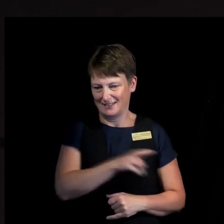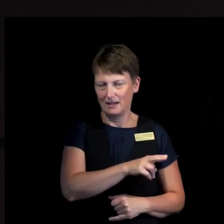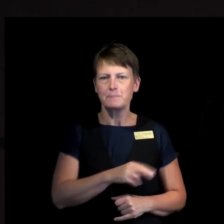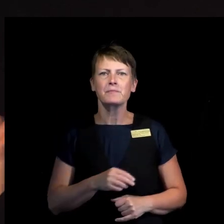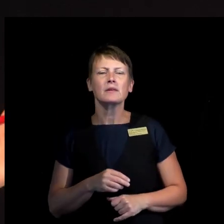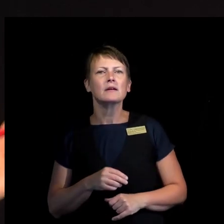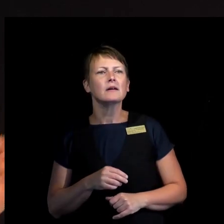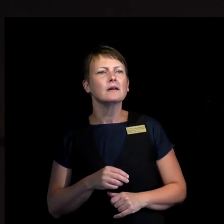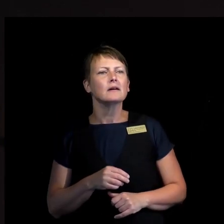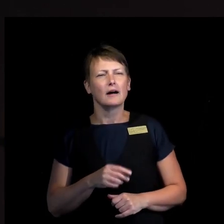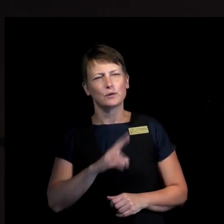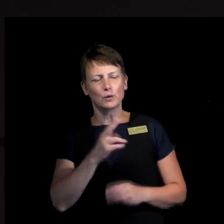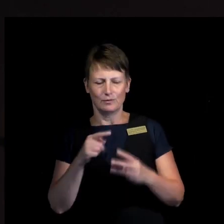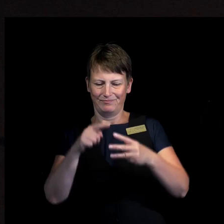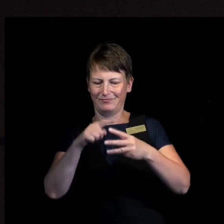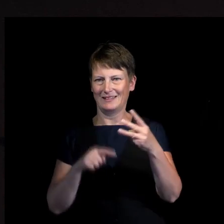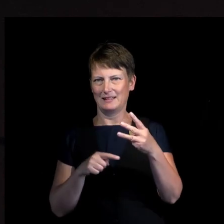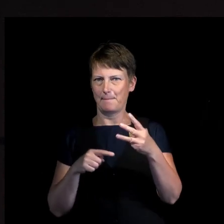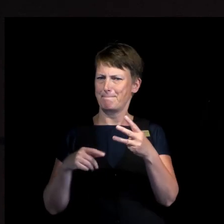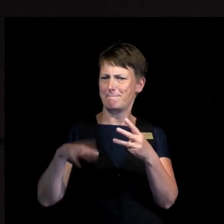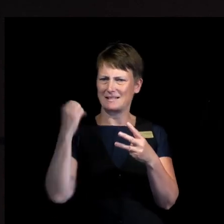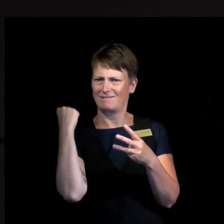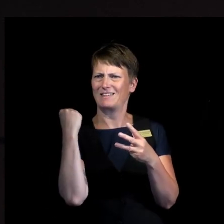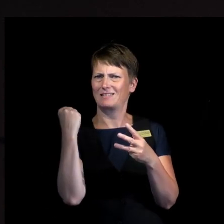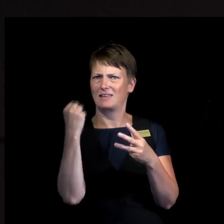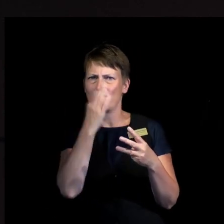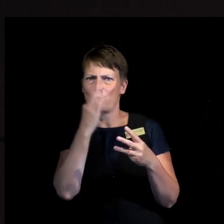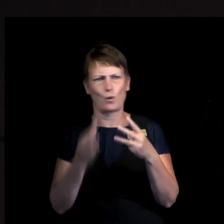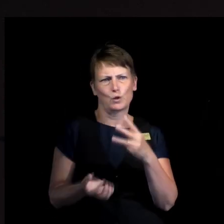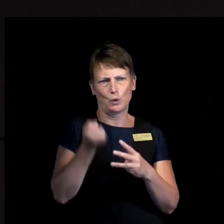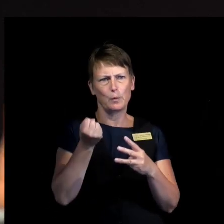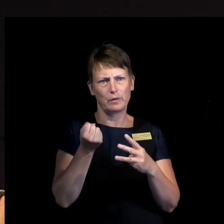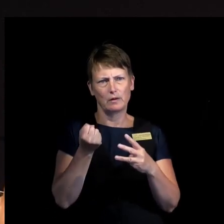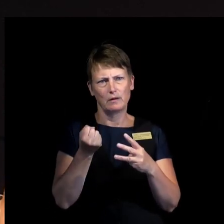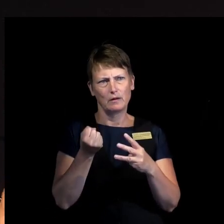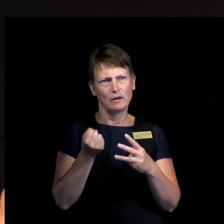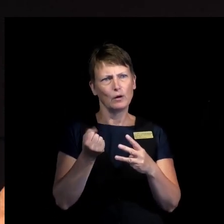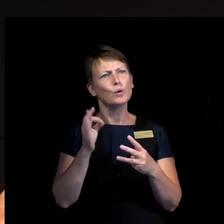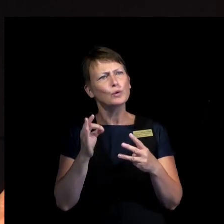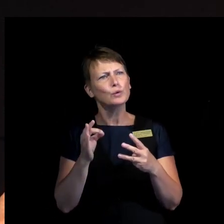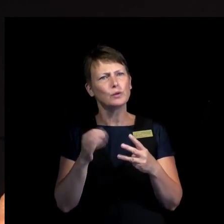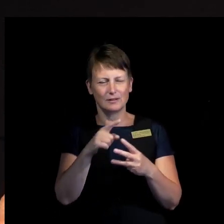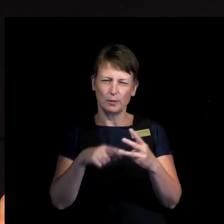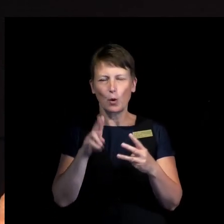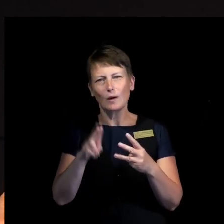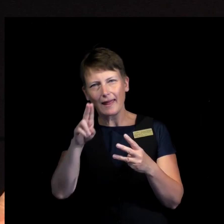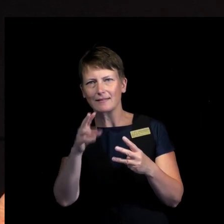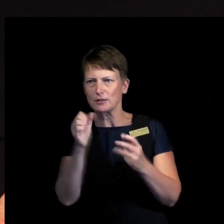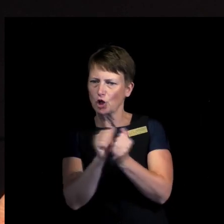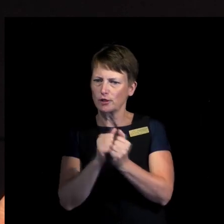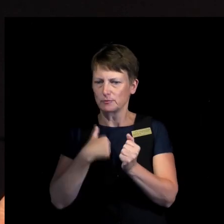sort of top three or the most critical issues to address that are constructive, where we can move forward on some of these issues.